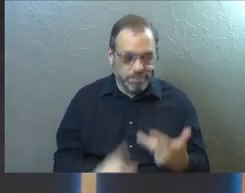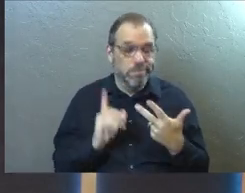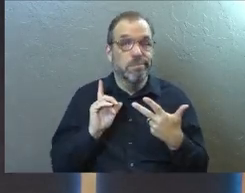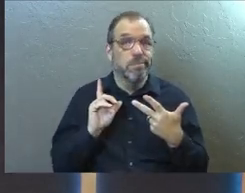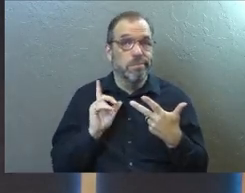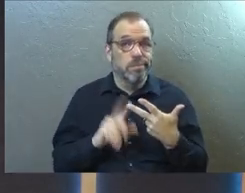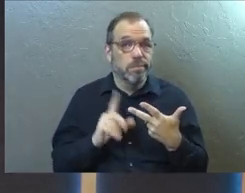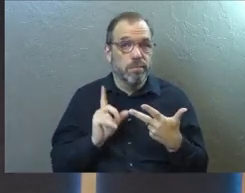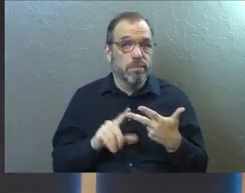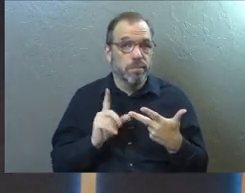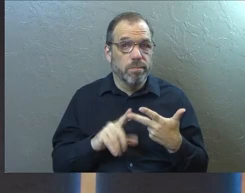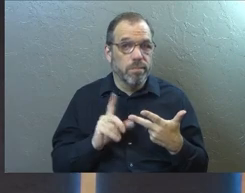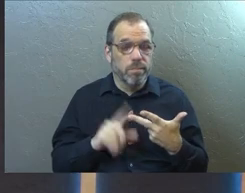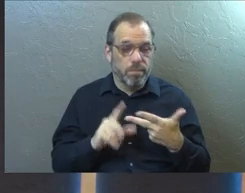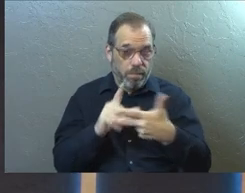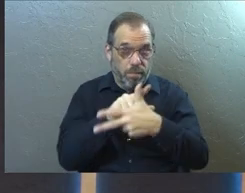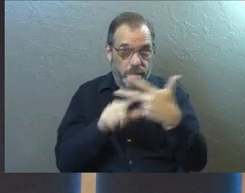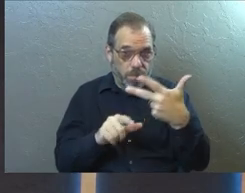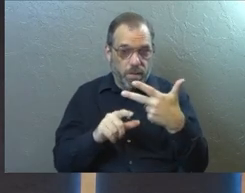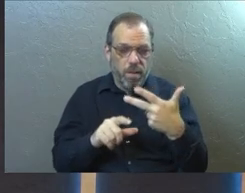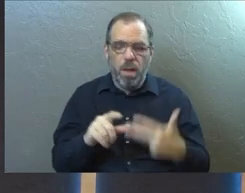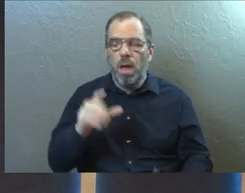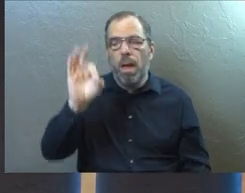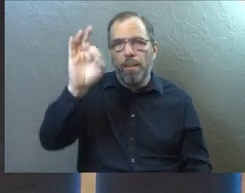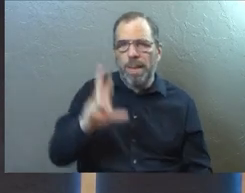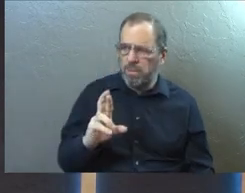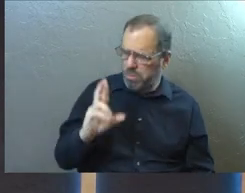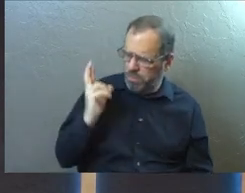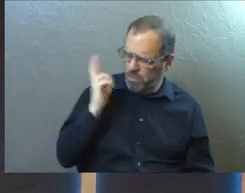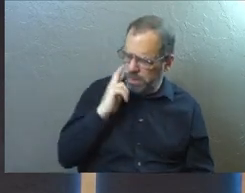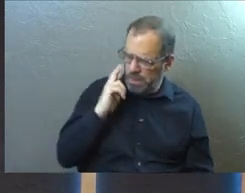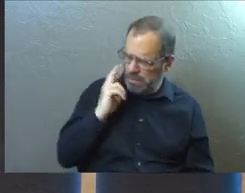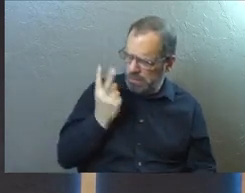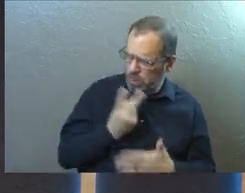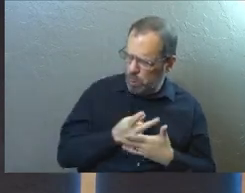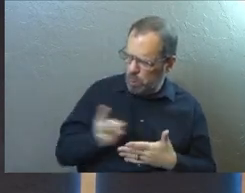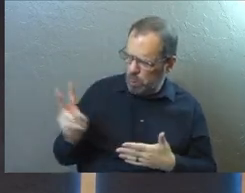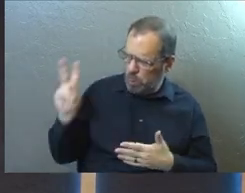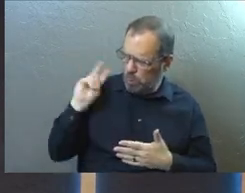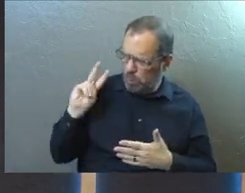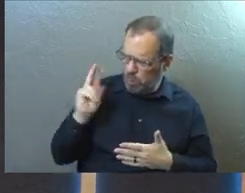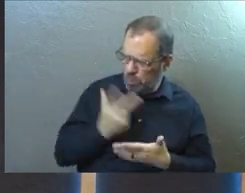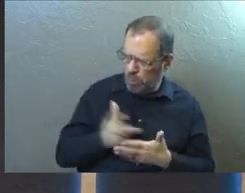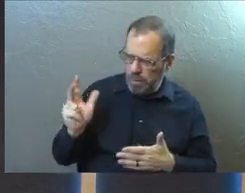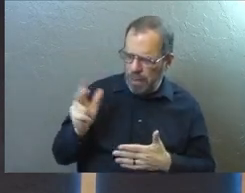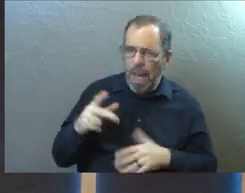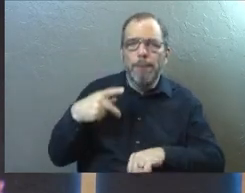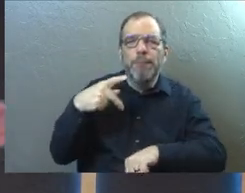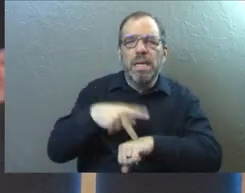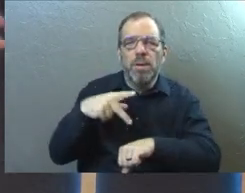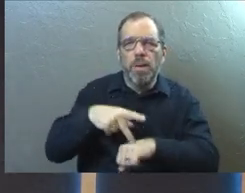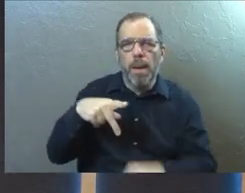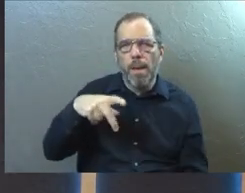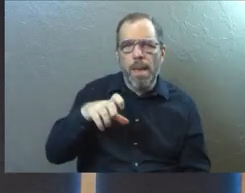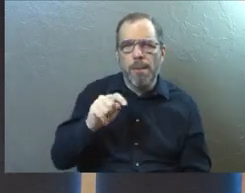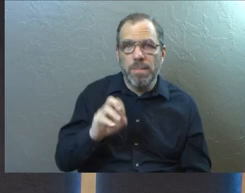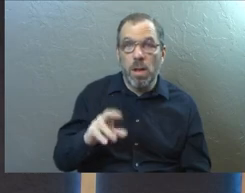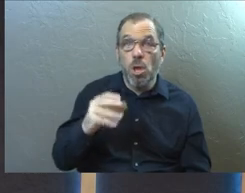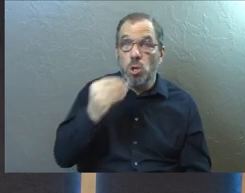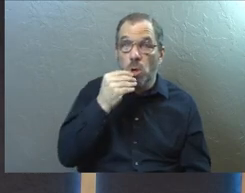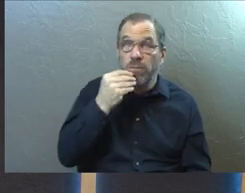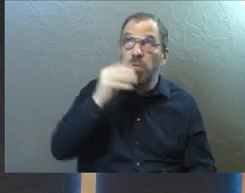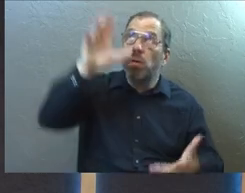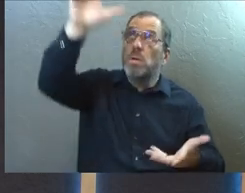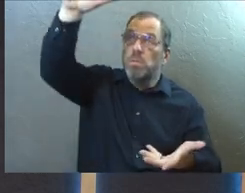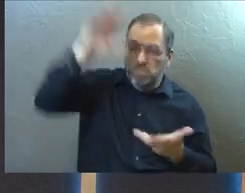third thing to just bring up and remind us of this morning, Pastor Ricky a few weeks ago did the message where Peter receives a vision with all the food coming down